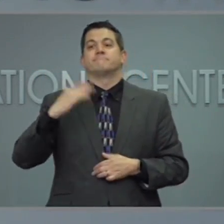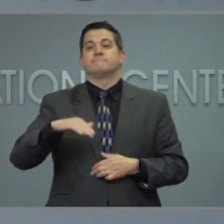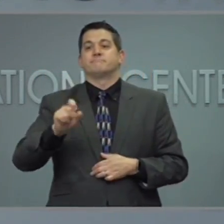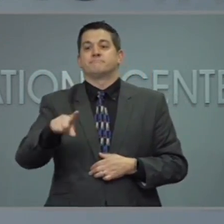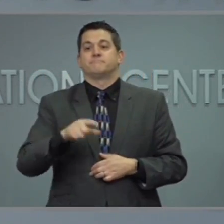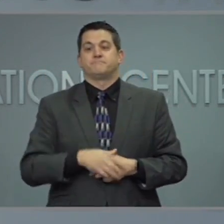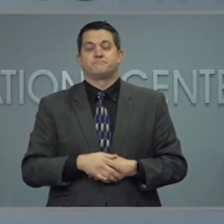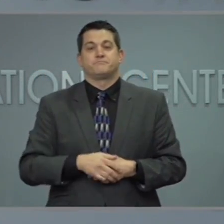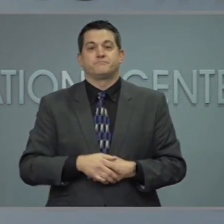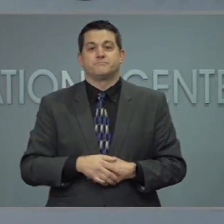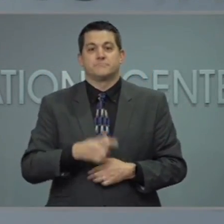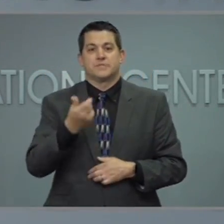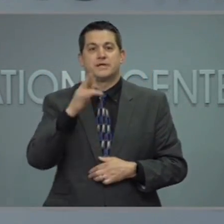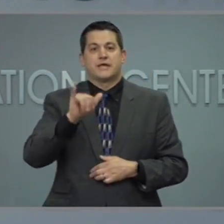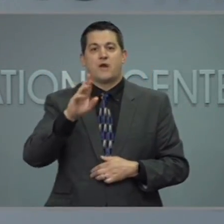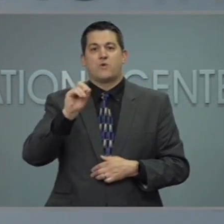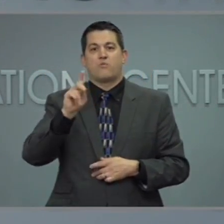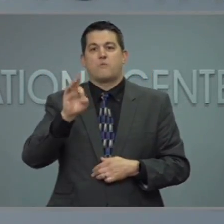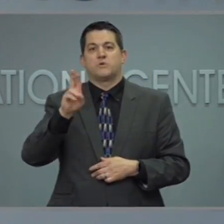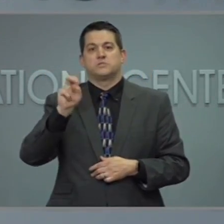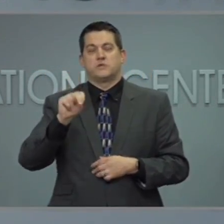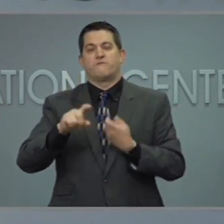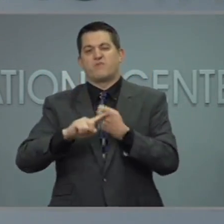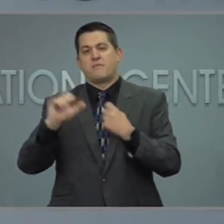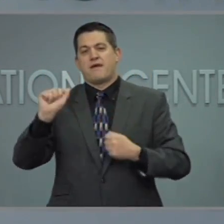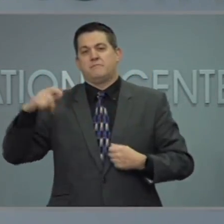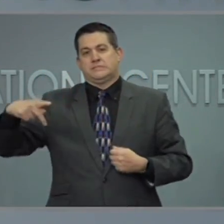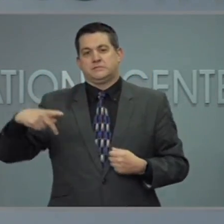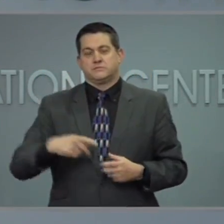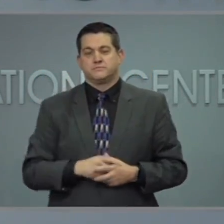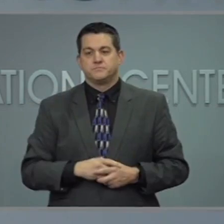Our next question is from Gary Robertson with the Associated Press.